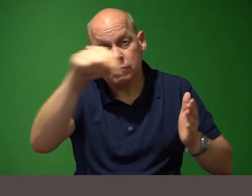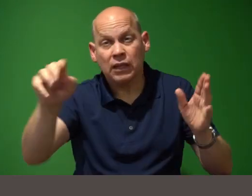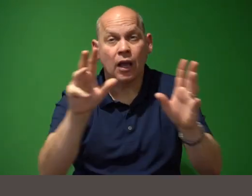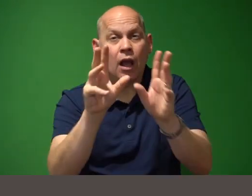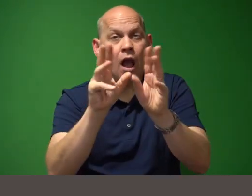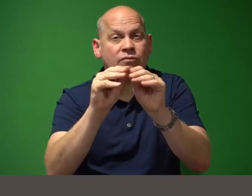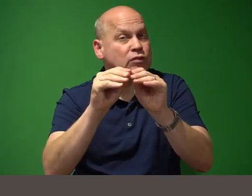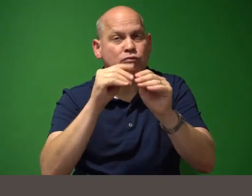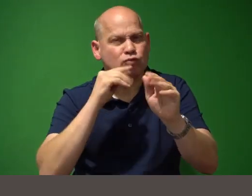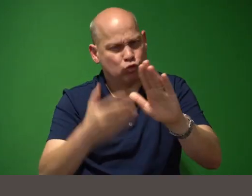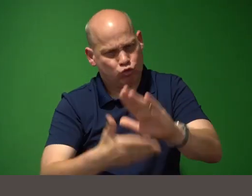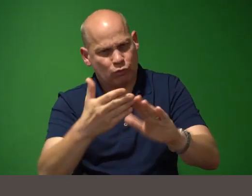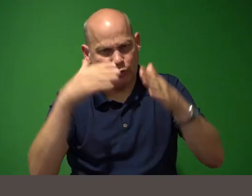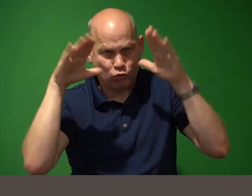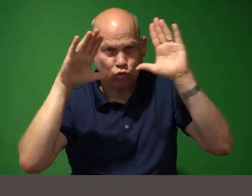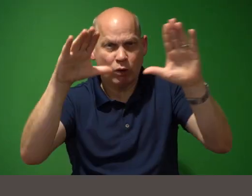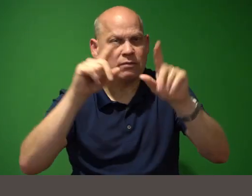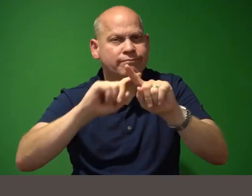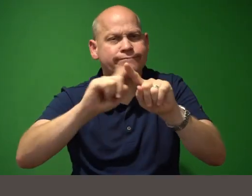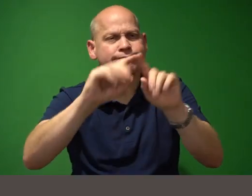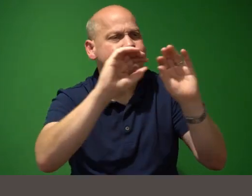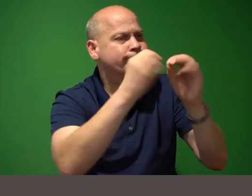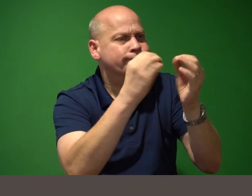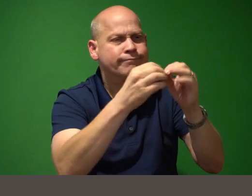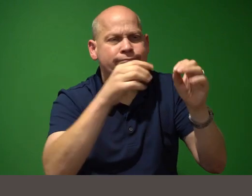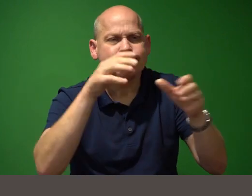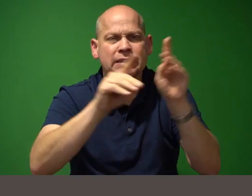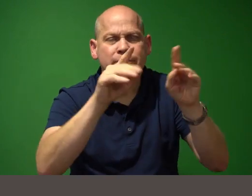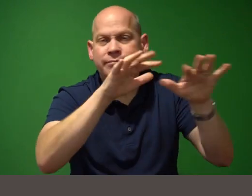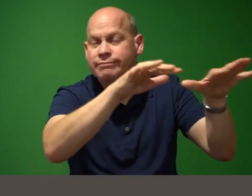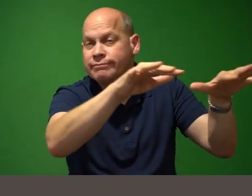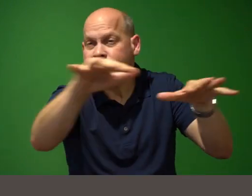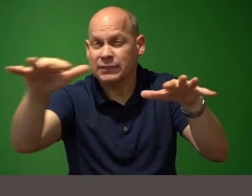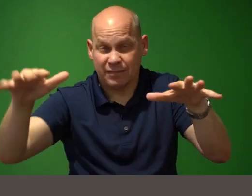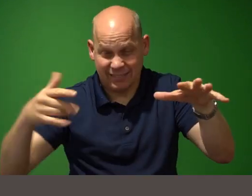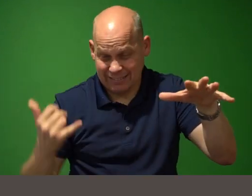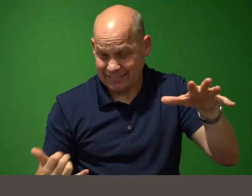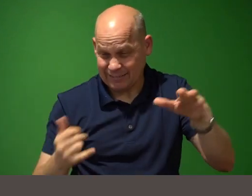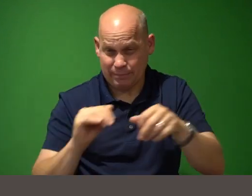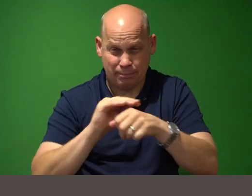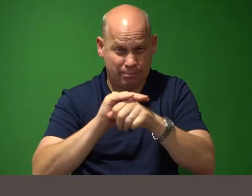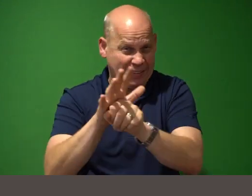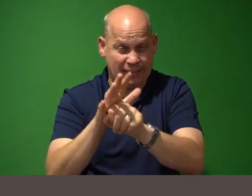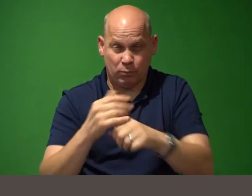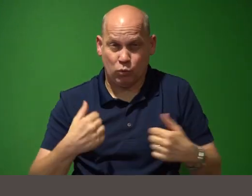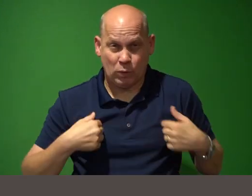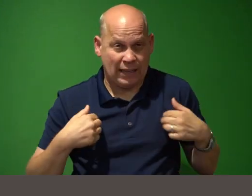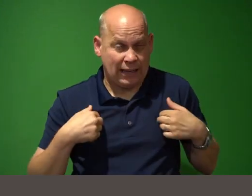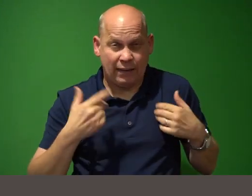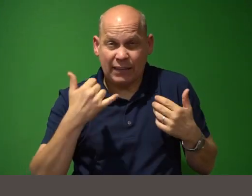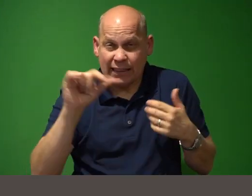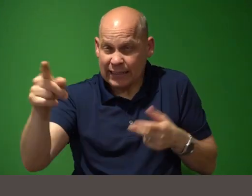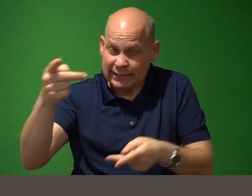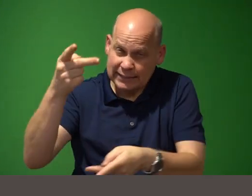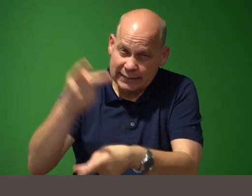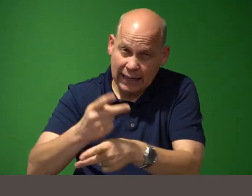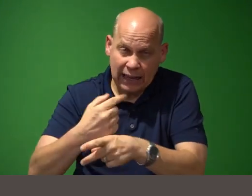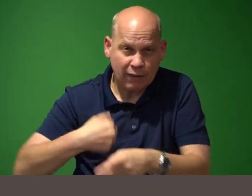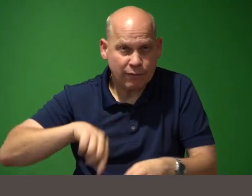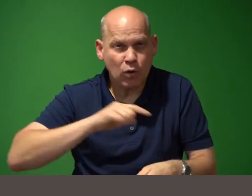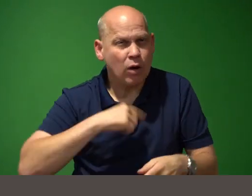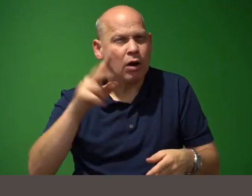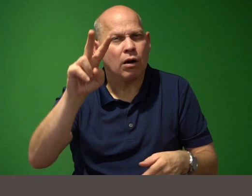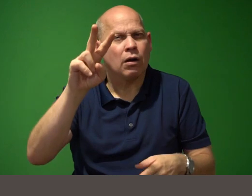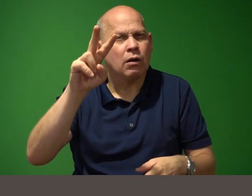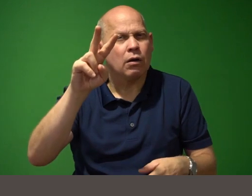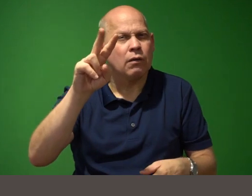you know this is a current pandemic we're living in and they are taking care of our vulnerable population by requiring